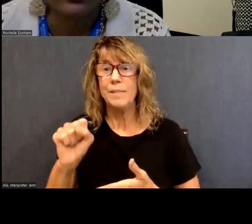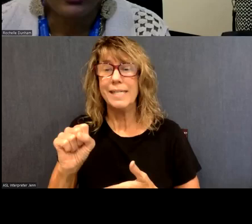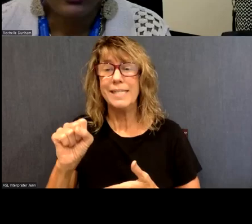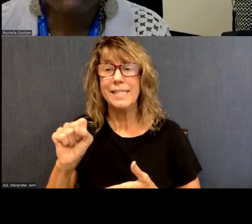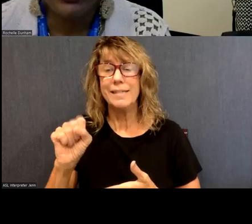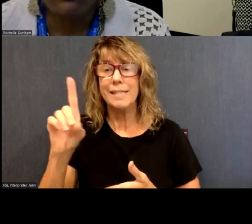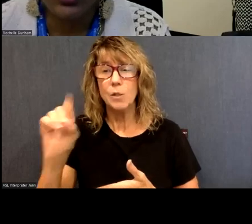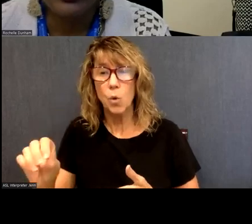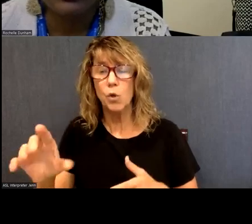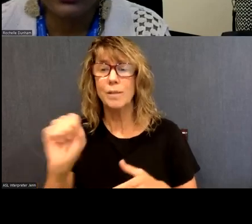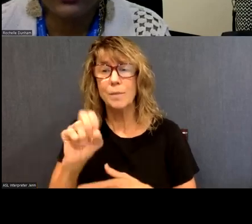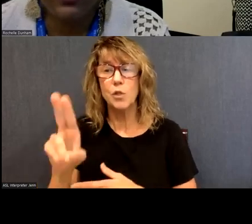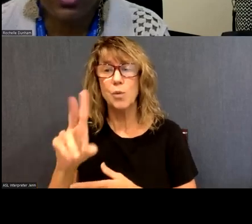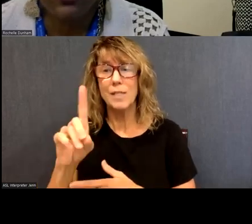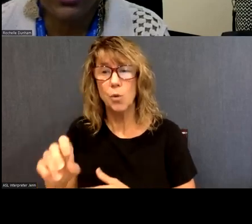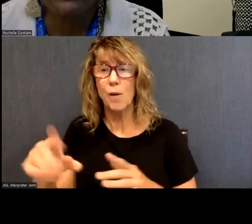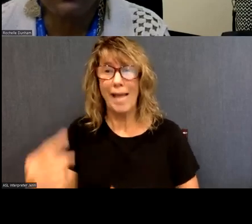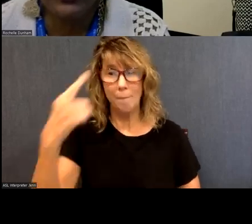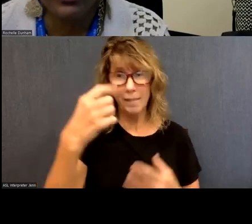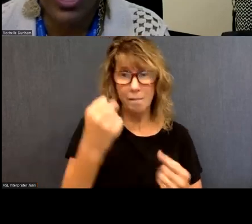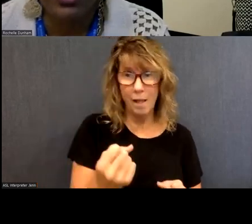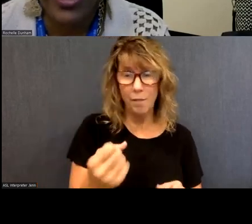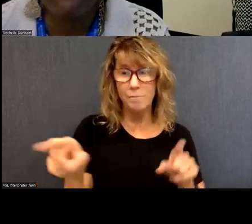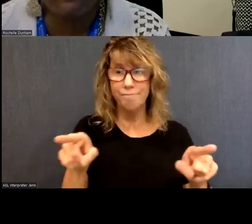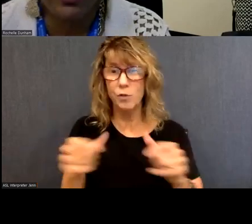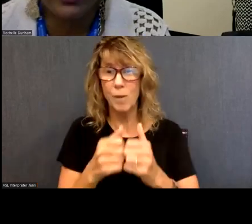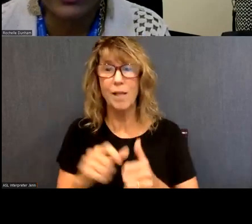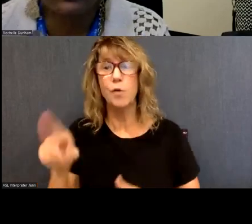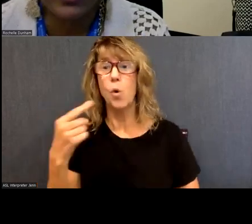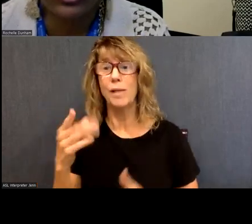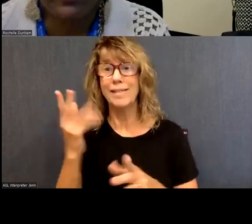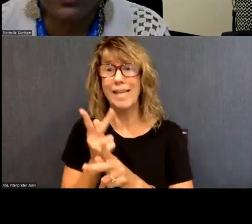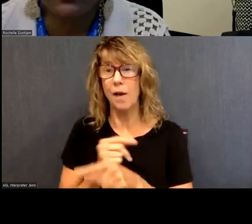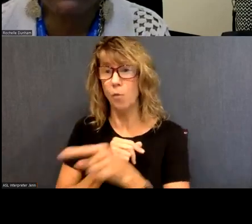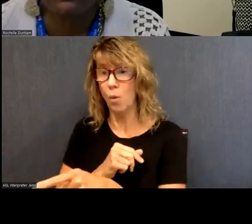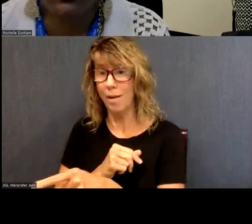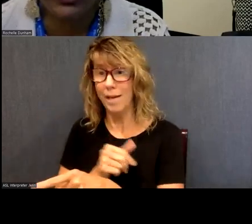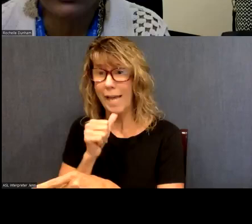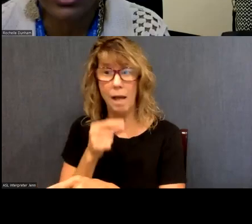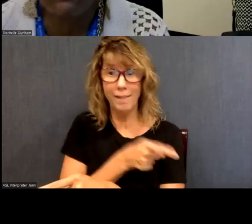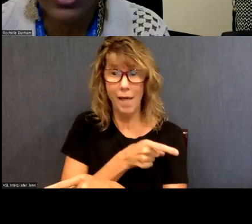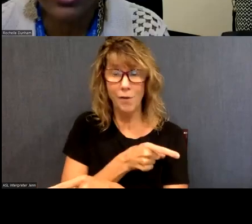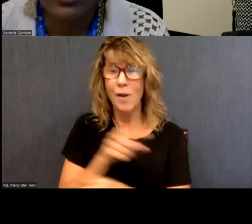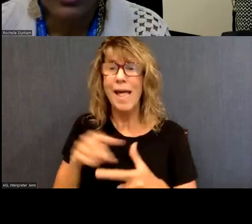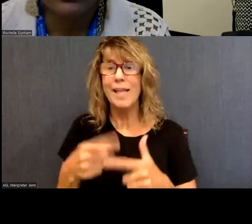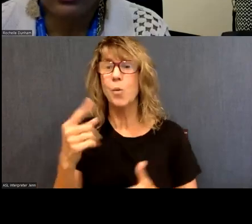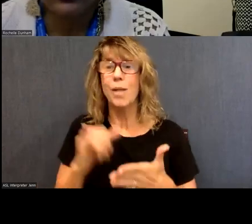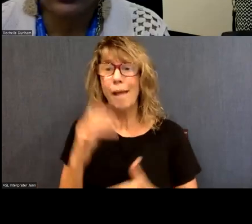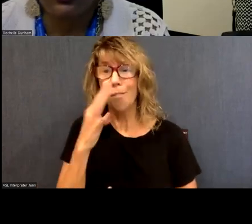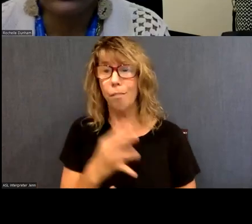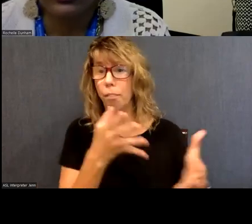conditions, treating one and exception of the other is only going to allow for an exacerbation of symptoms from the one that's not treated.